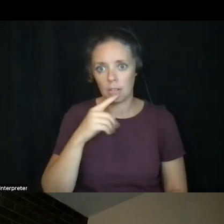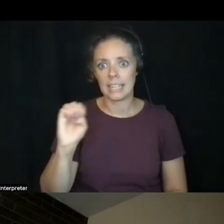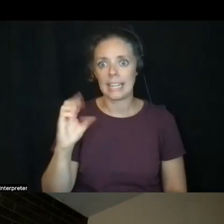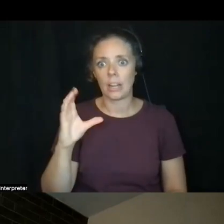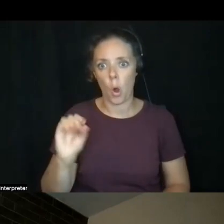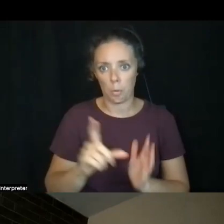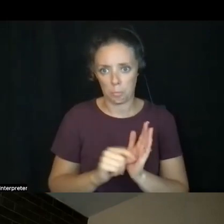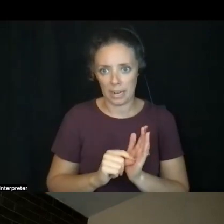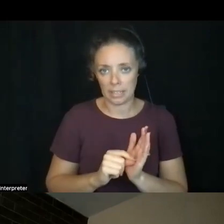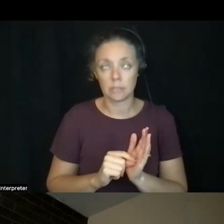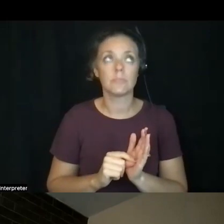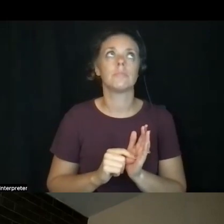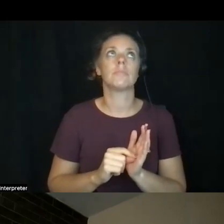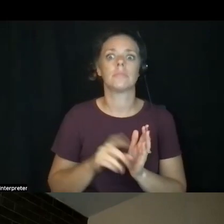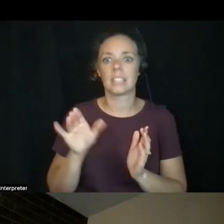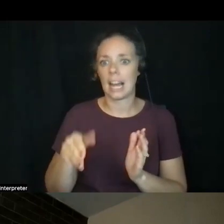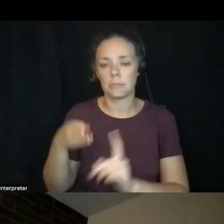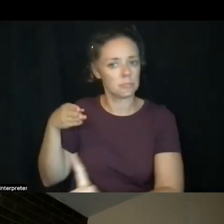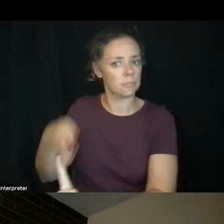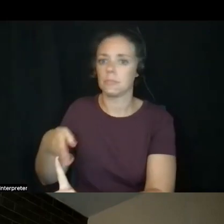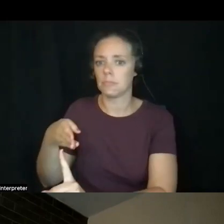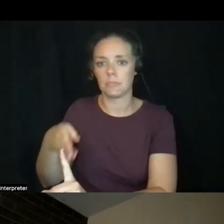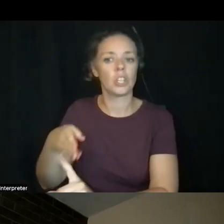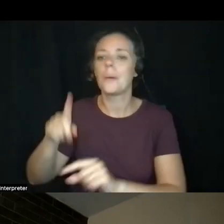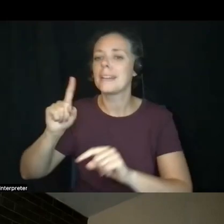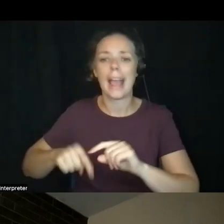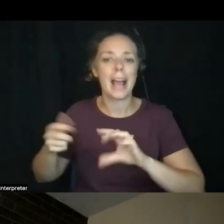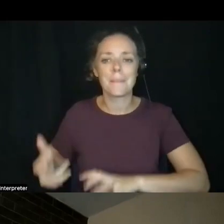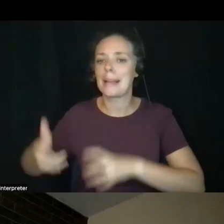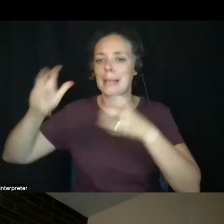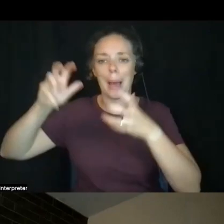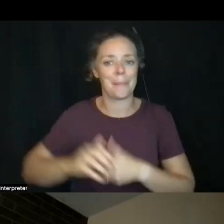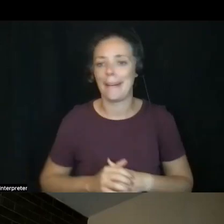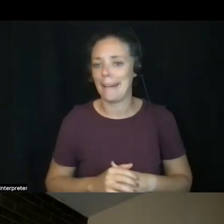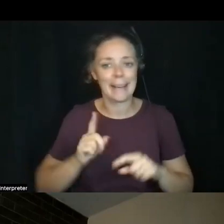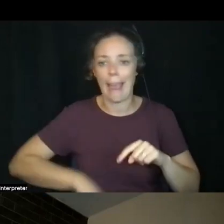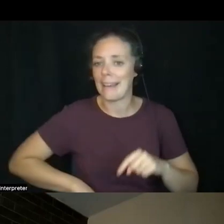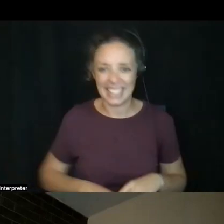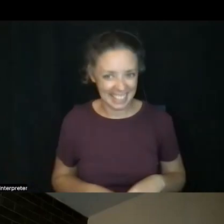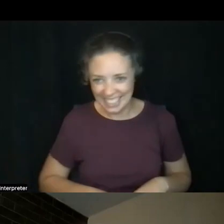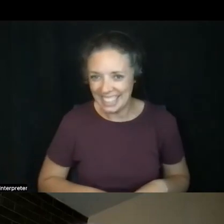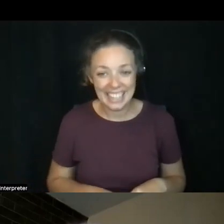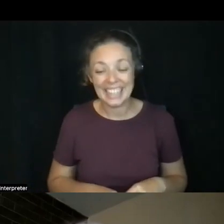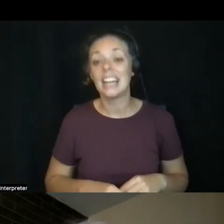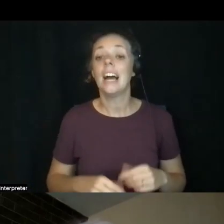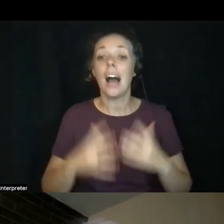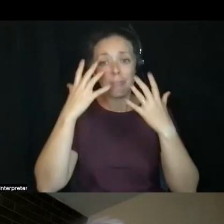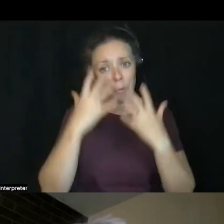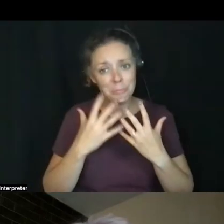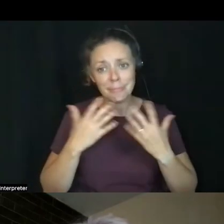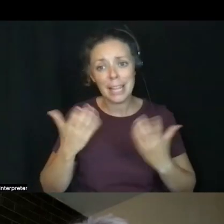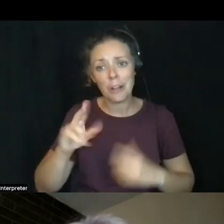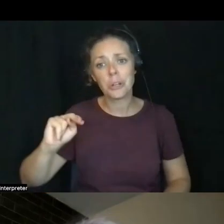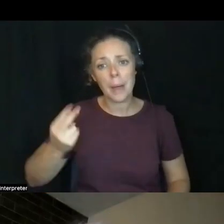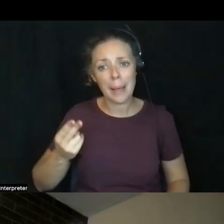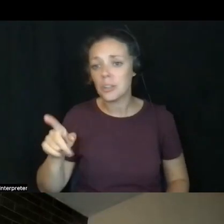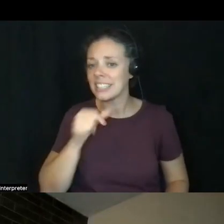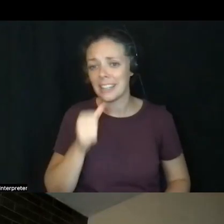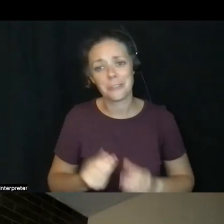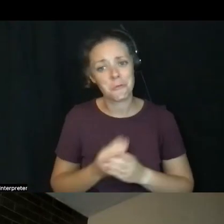it's kind of the first go-to you cannot mess up with eucalyptus. It's amazing. Unfortunately here in New Hampshire, it doesn't grow.